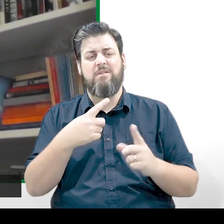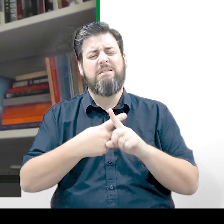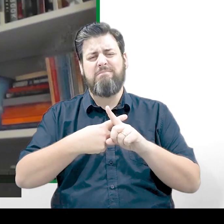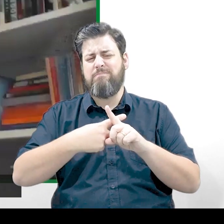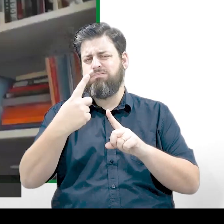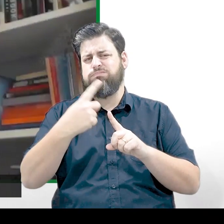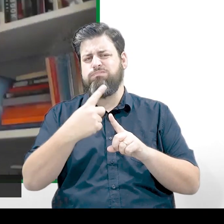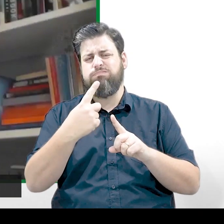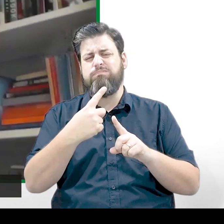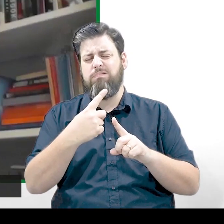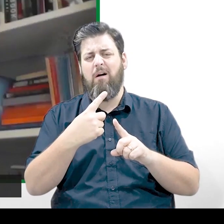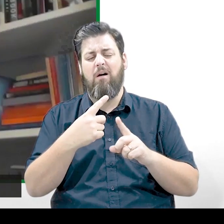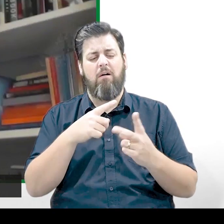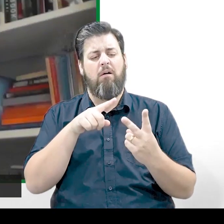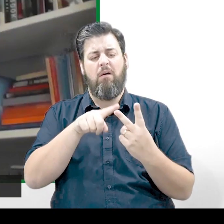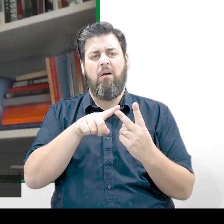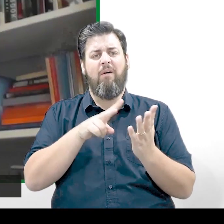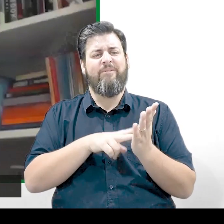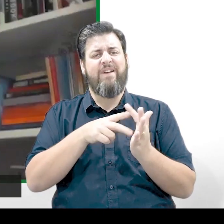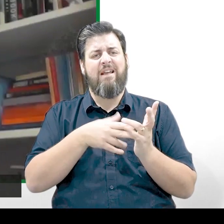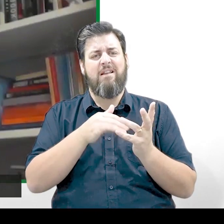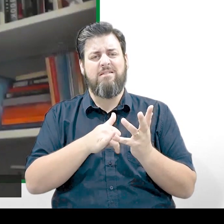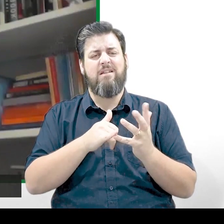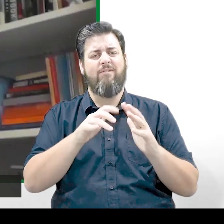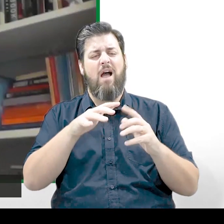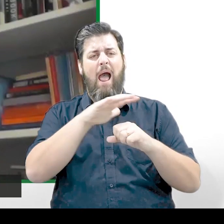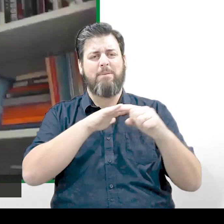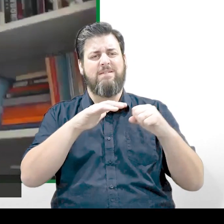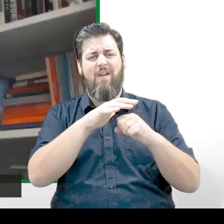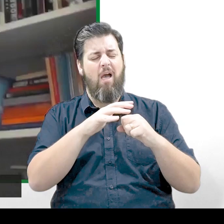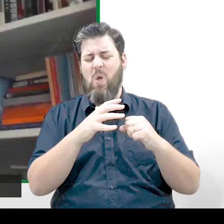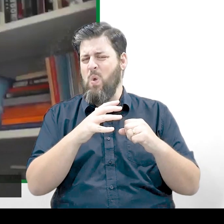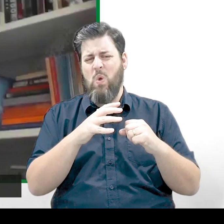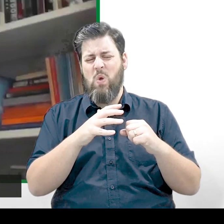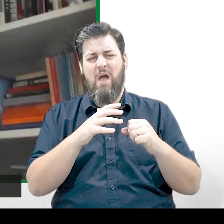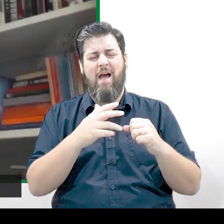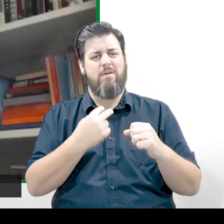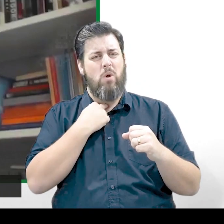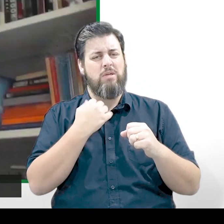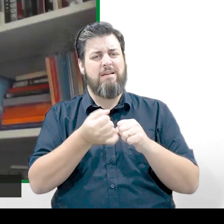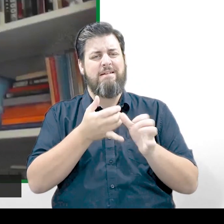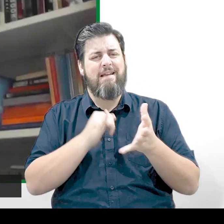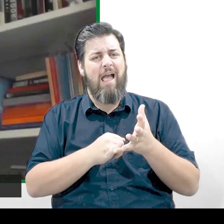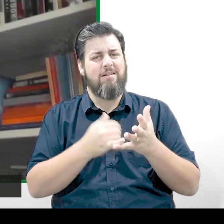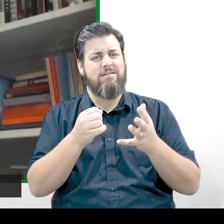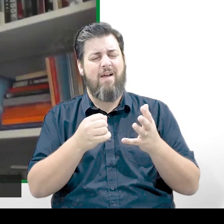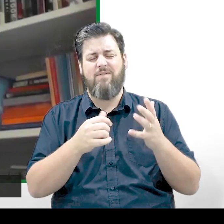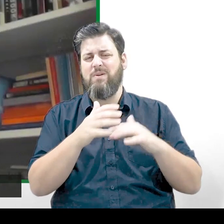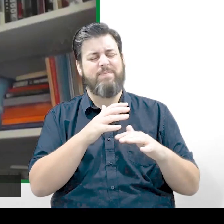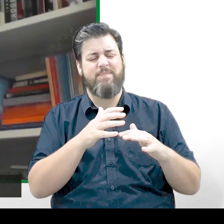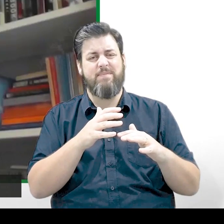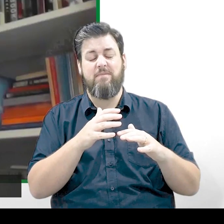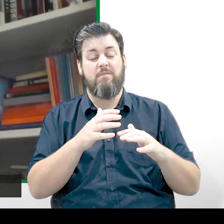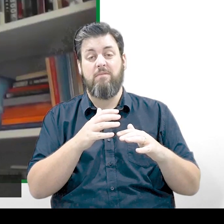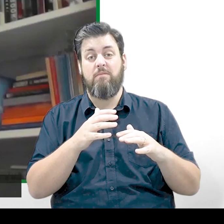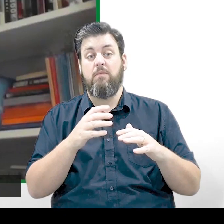really things can melt. And Venus has got this atmosphere that's really sort of full of yucky gases that are really hot. And